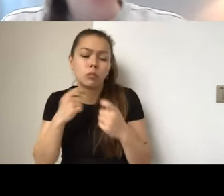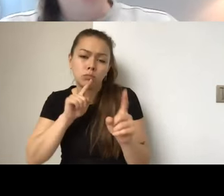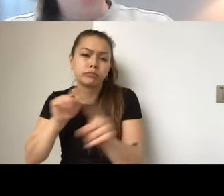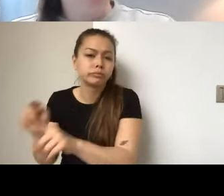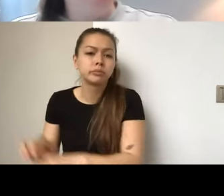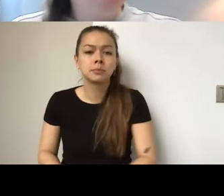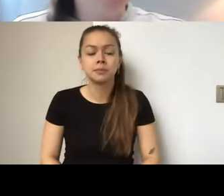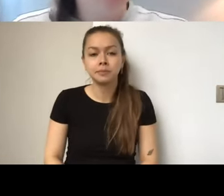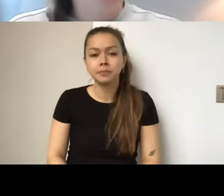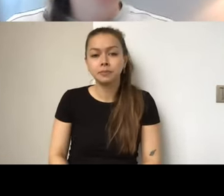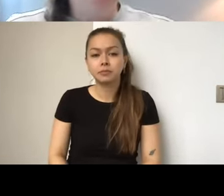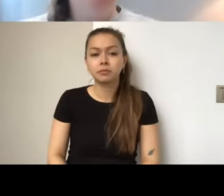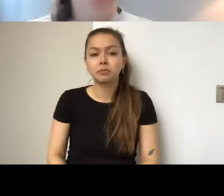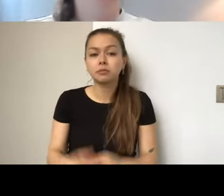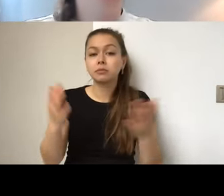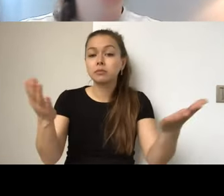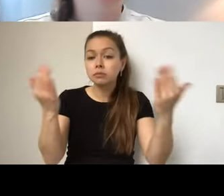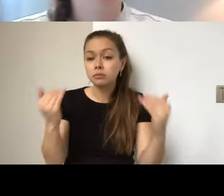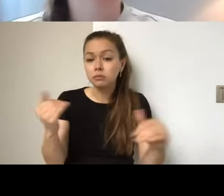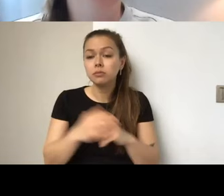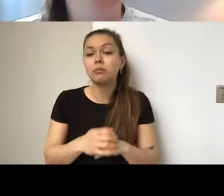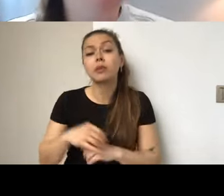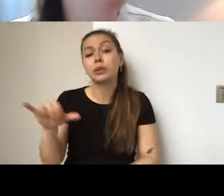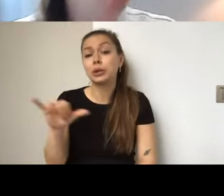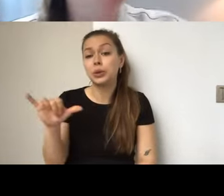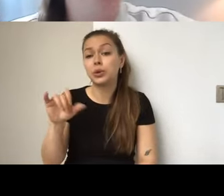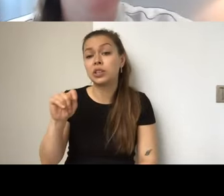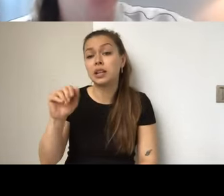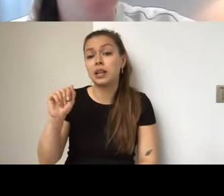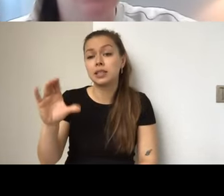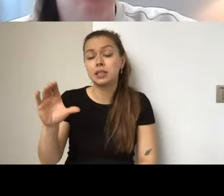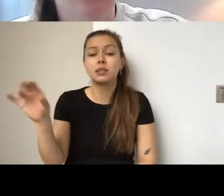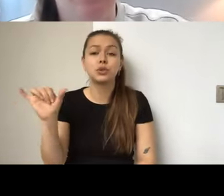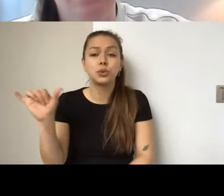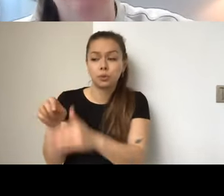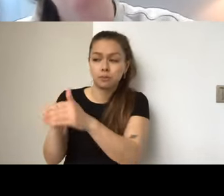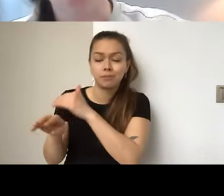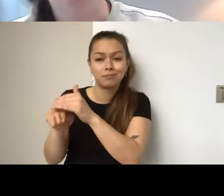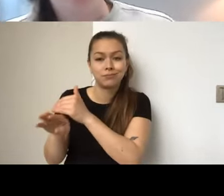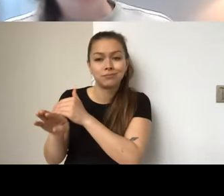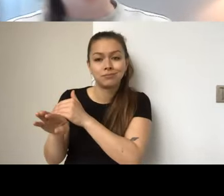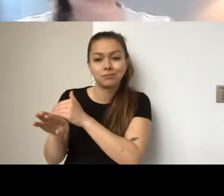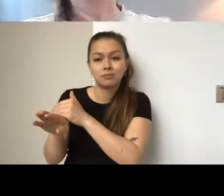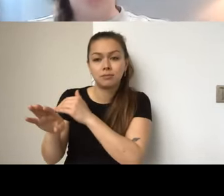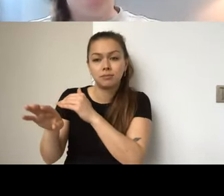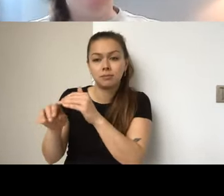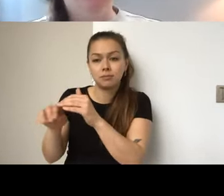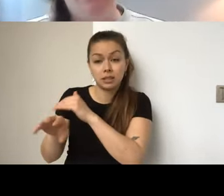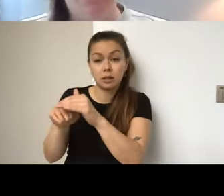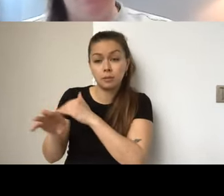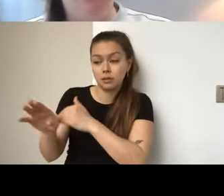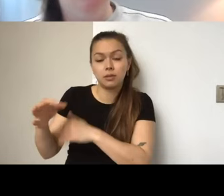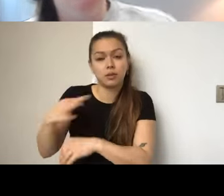As well, TAC likewise provides accessibility support for applications itself. So if you